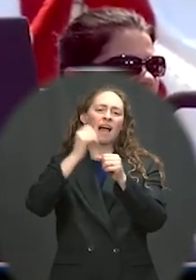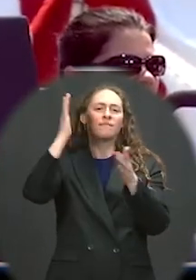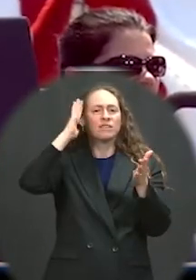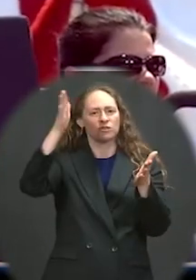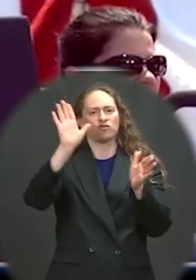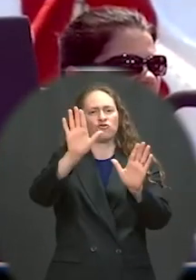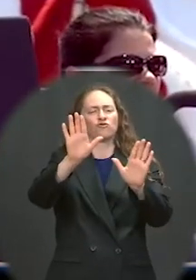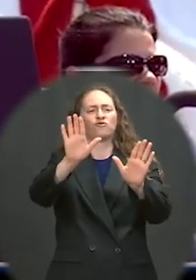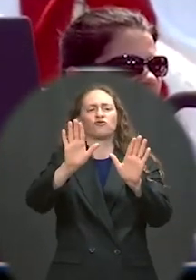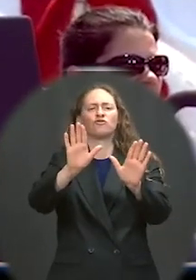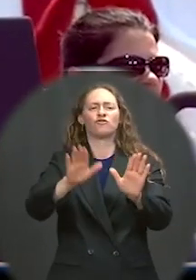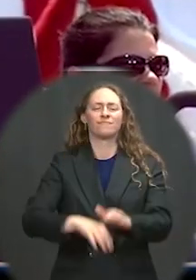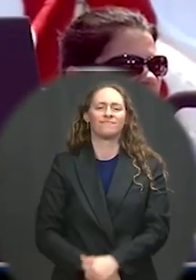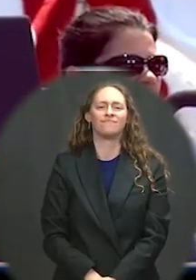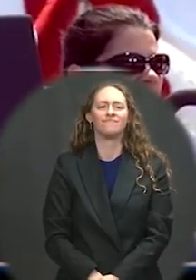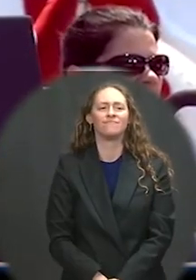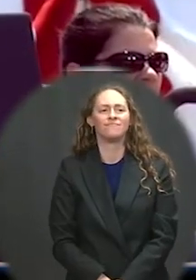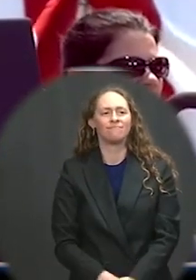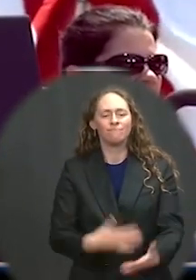and your science.